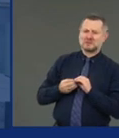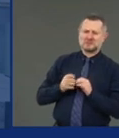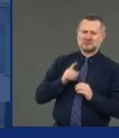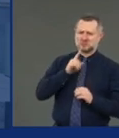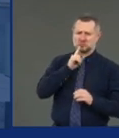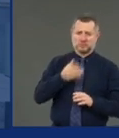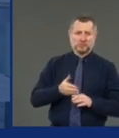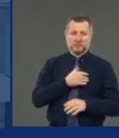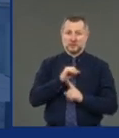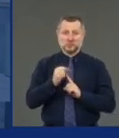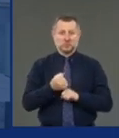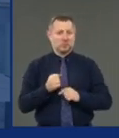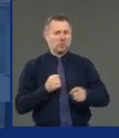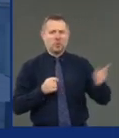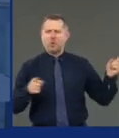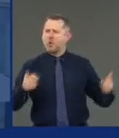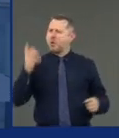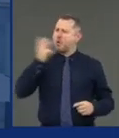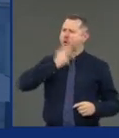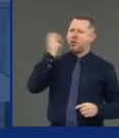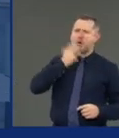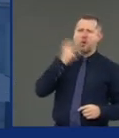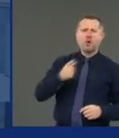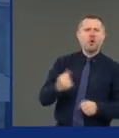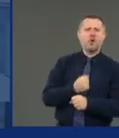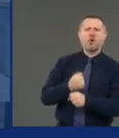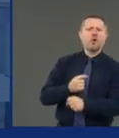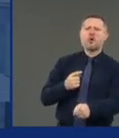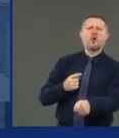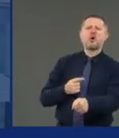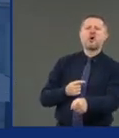When you've gone through what we have gone through,